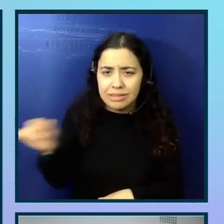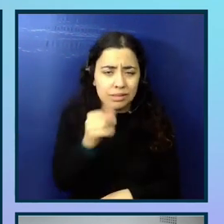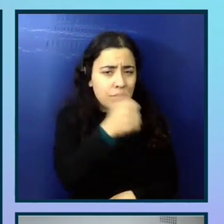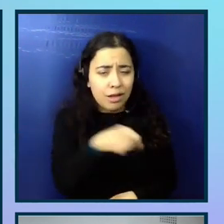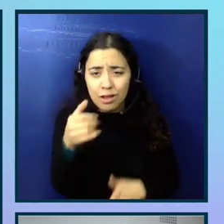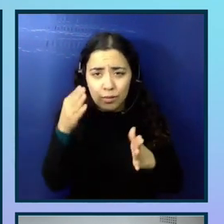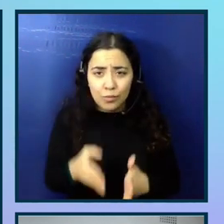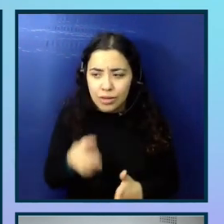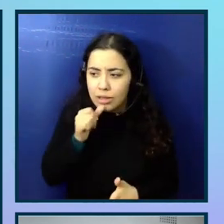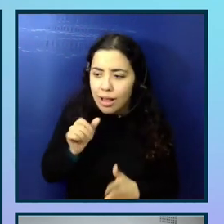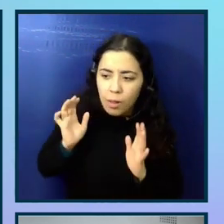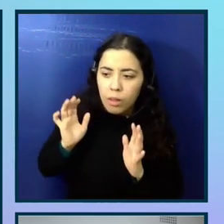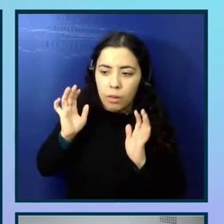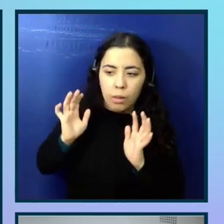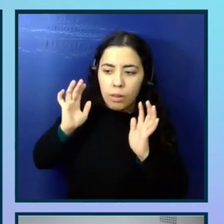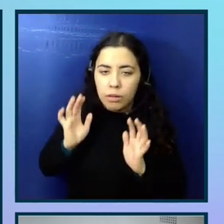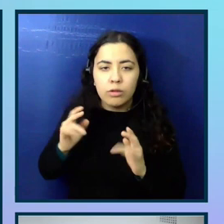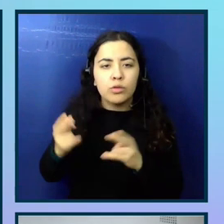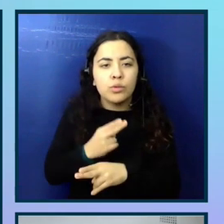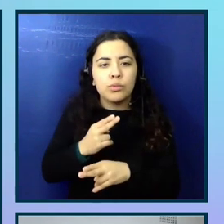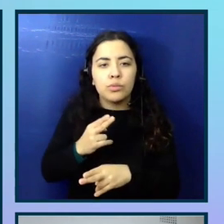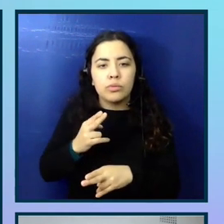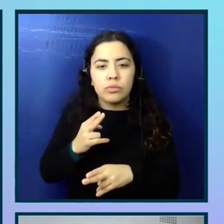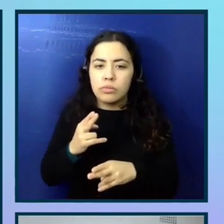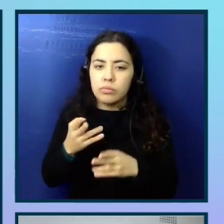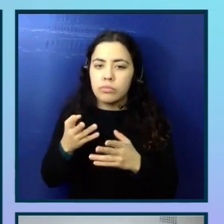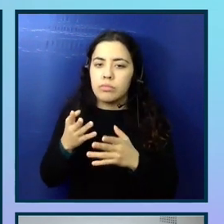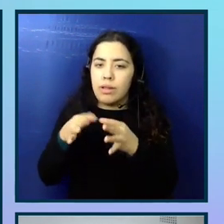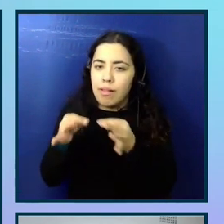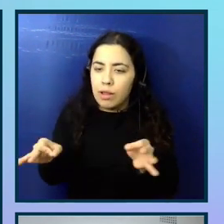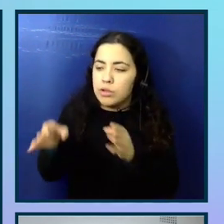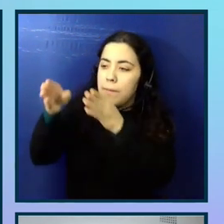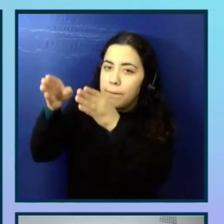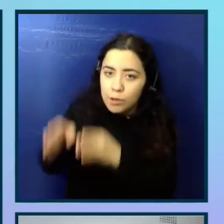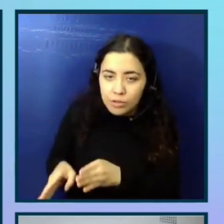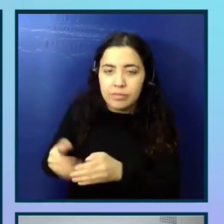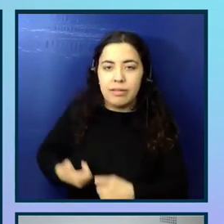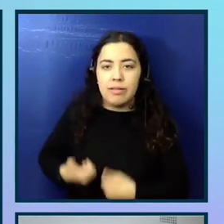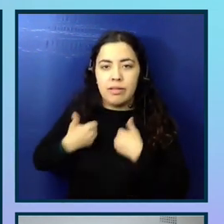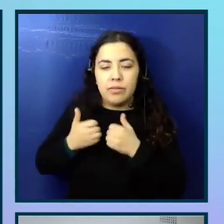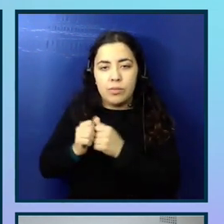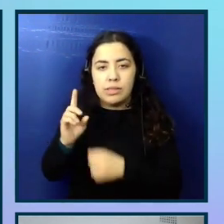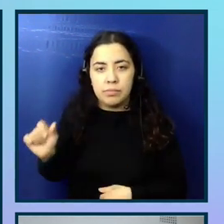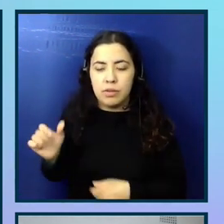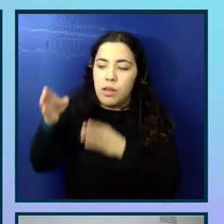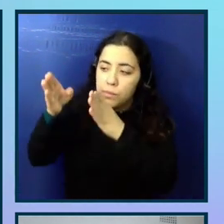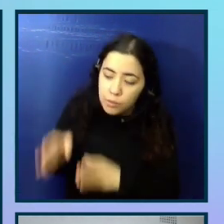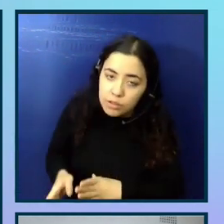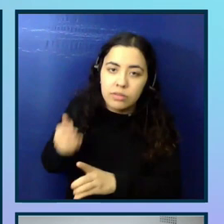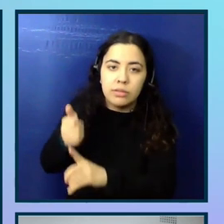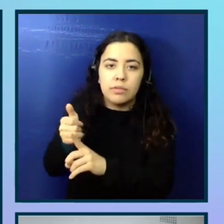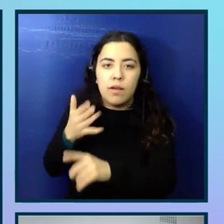anyone else using person first language, such as person living with a disability or a person who is colorblind.